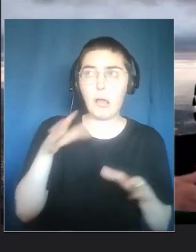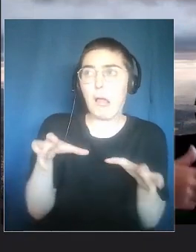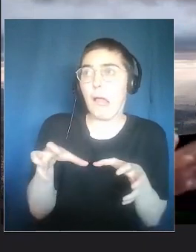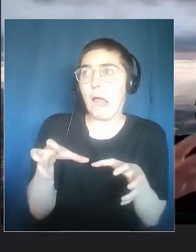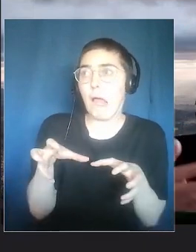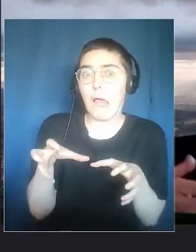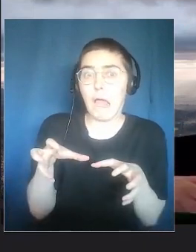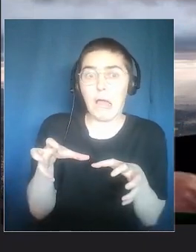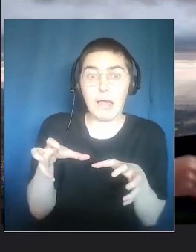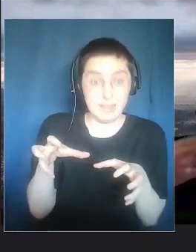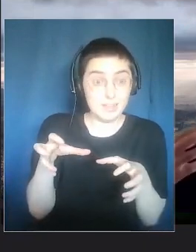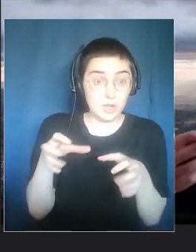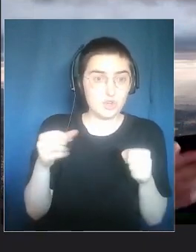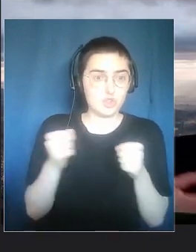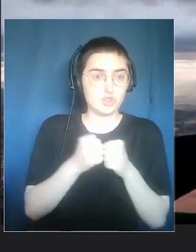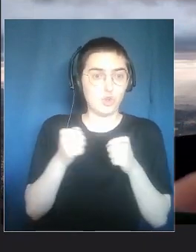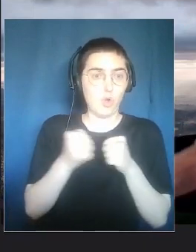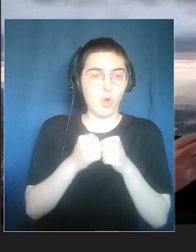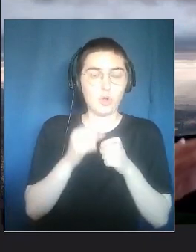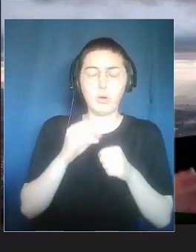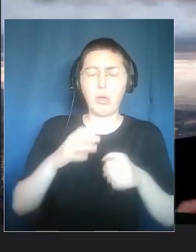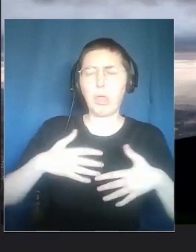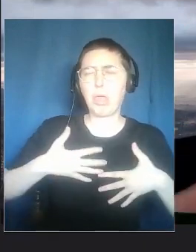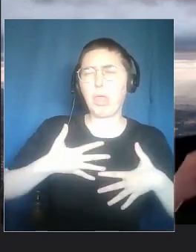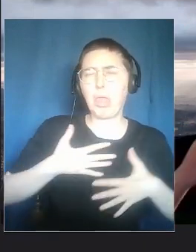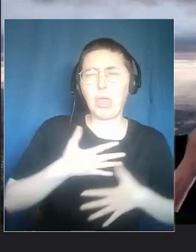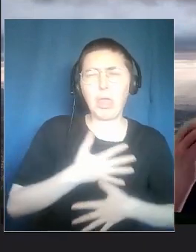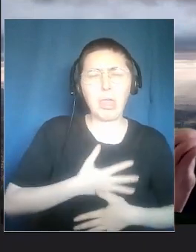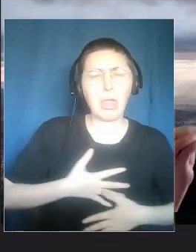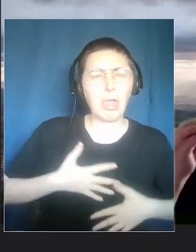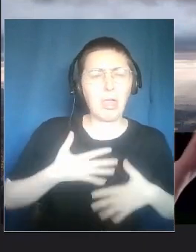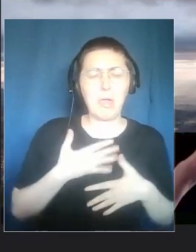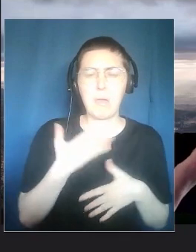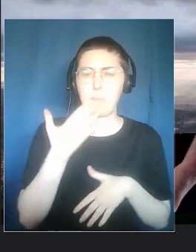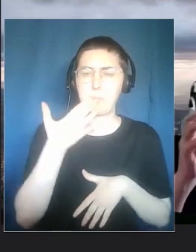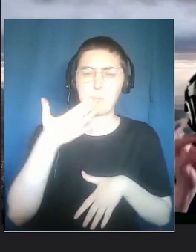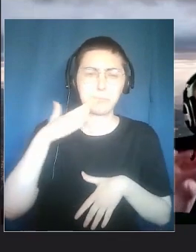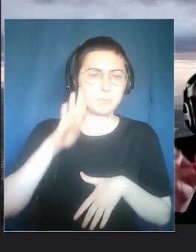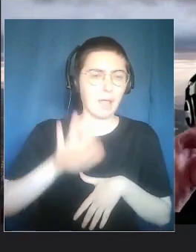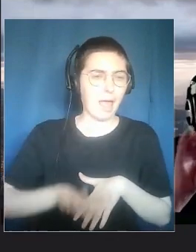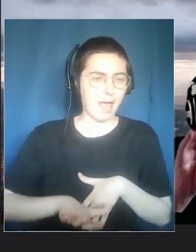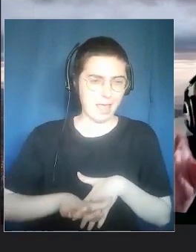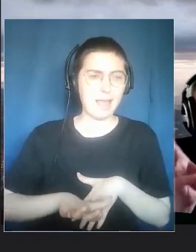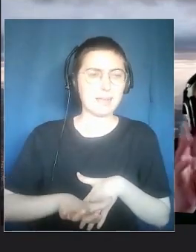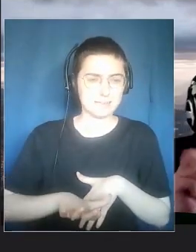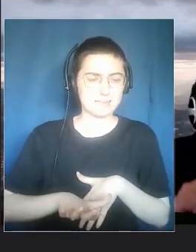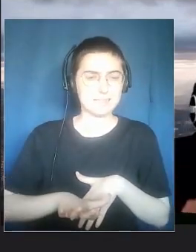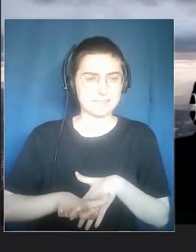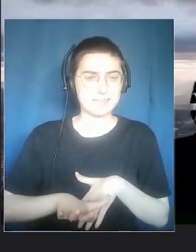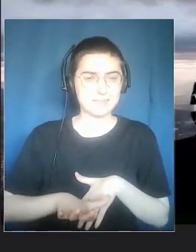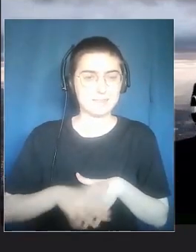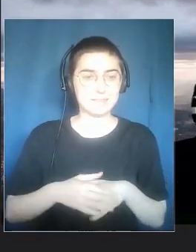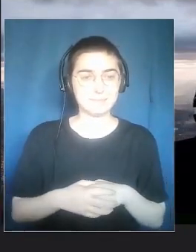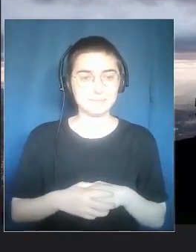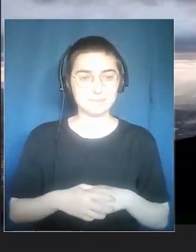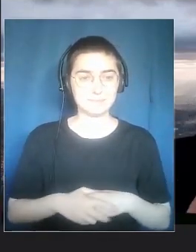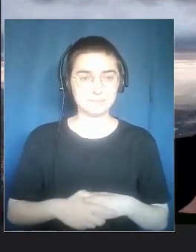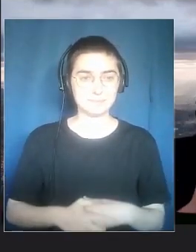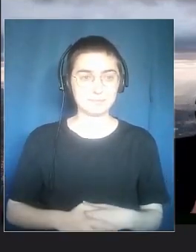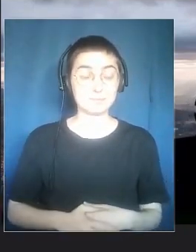who could affect people just by looking at them. Between